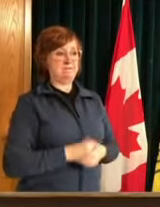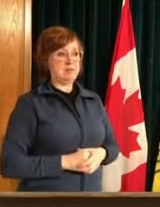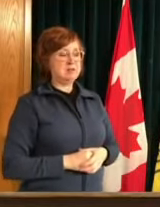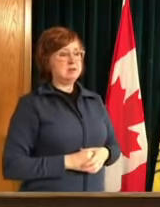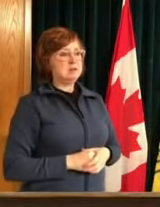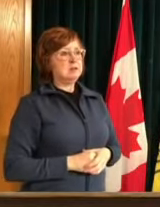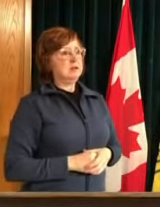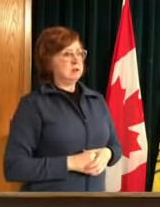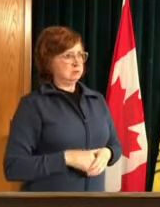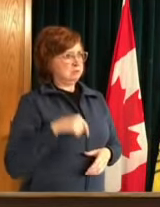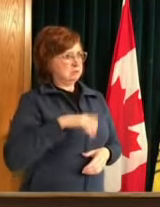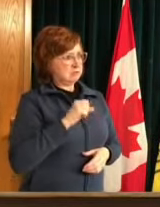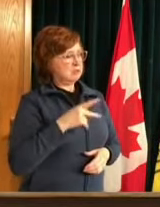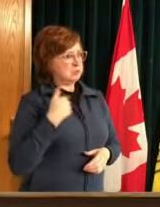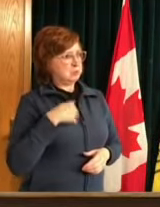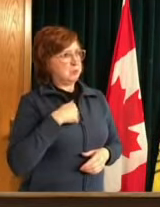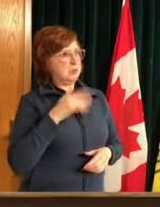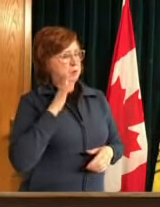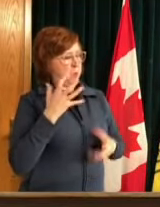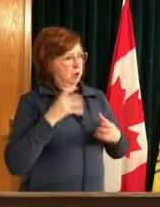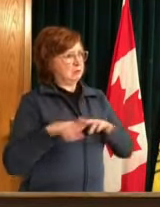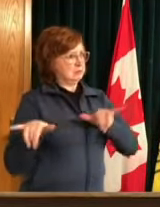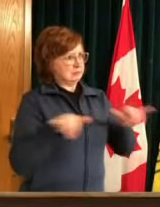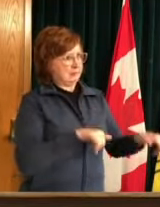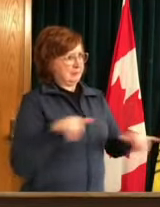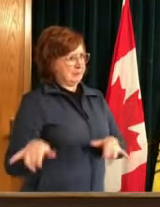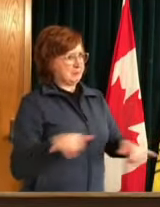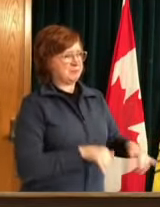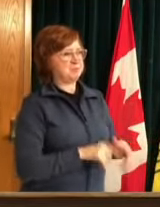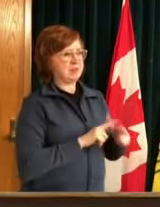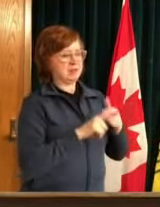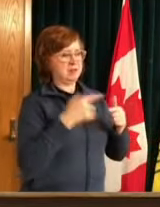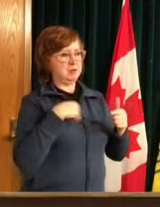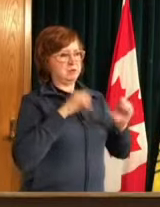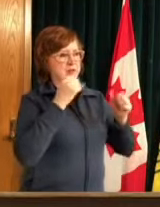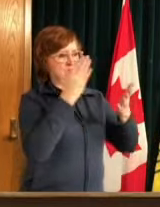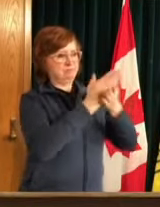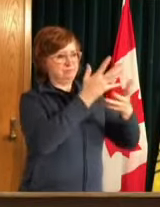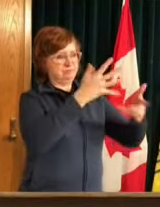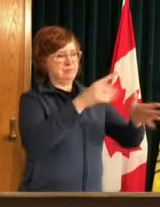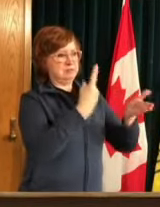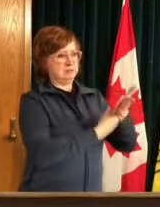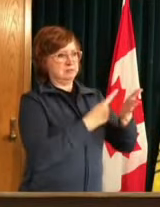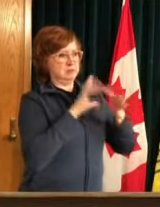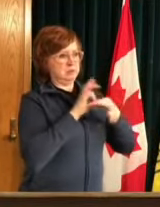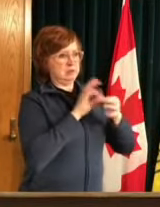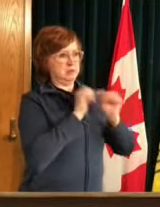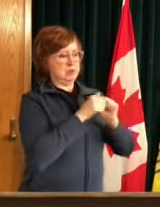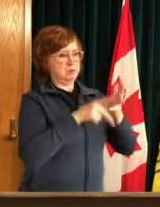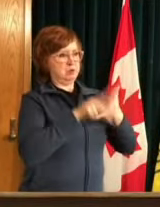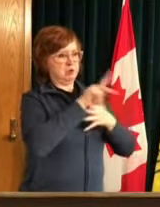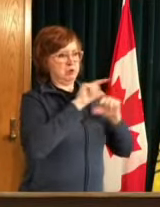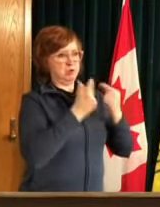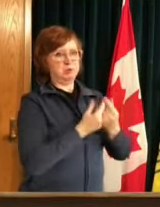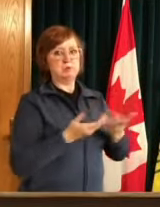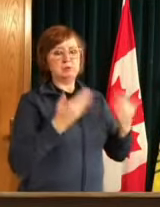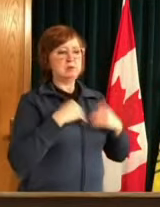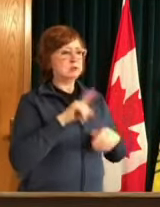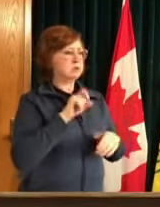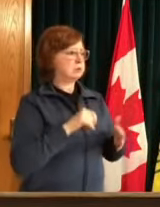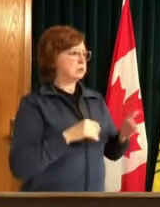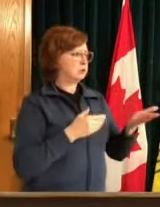that will end the the conversation around who's prioritized and who isn't we'll take our next question in the room